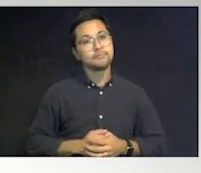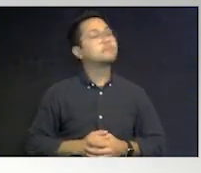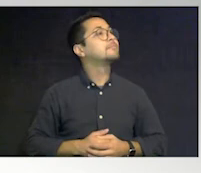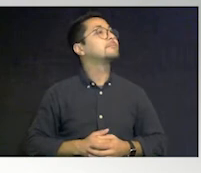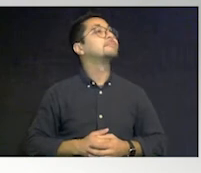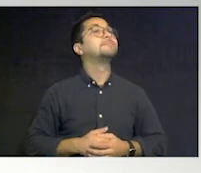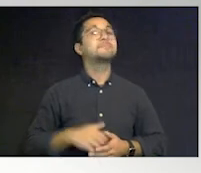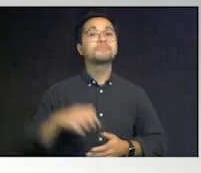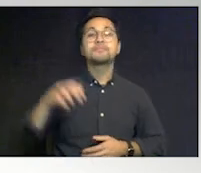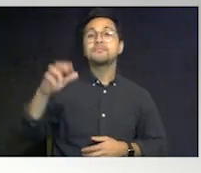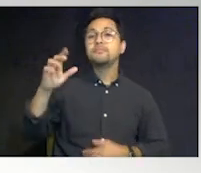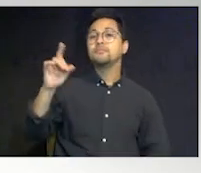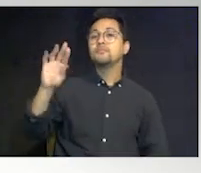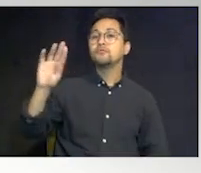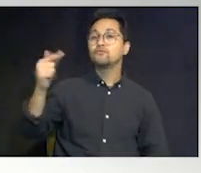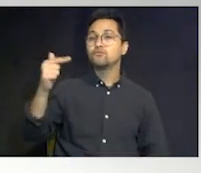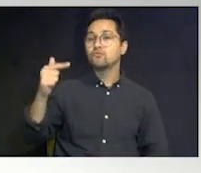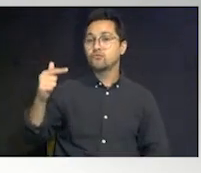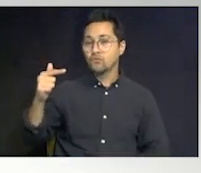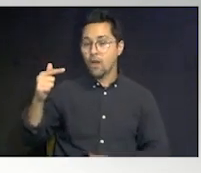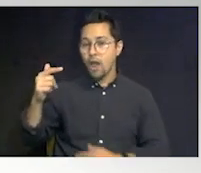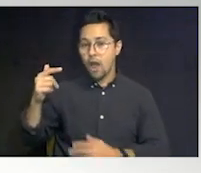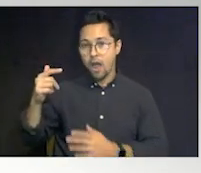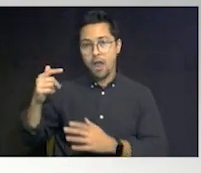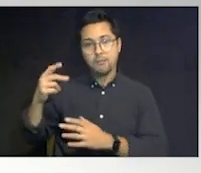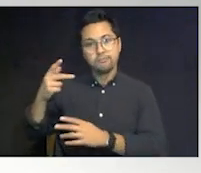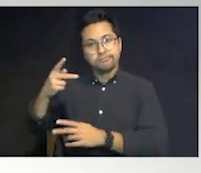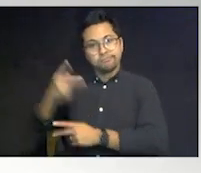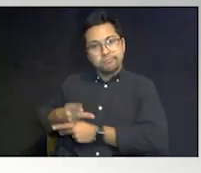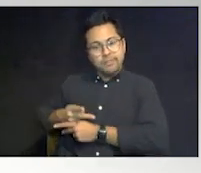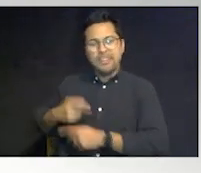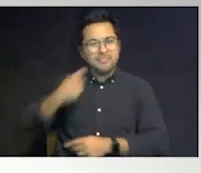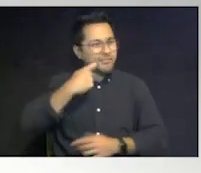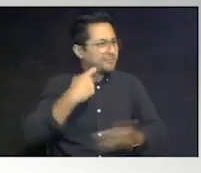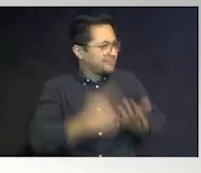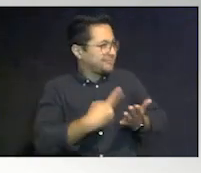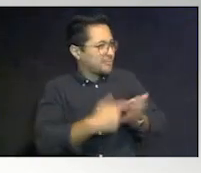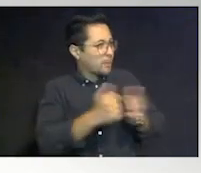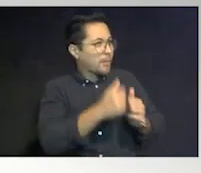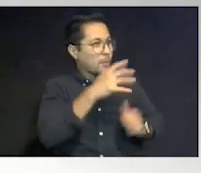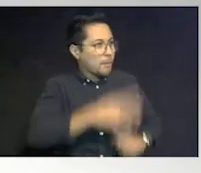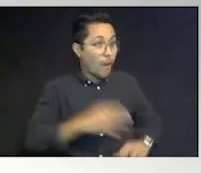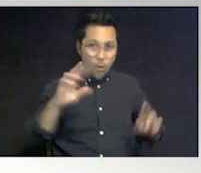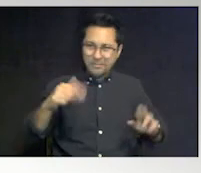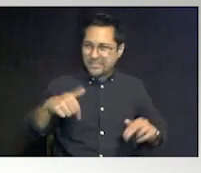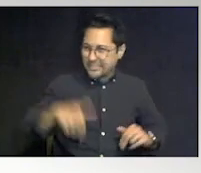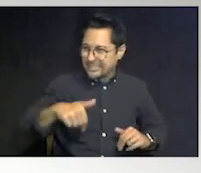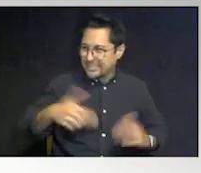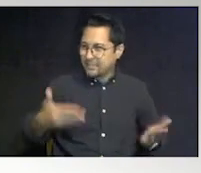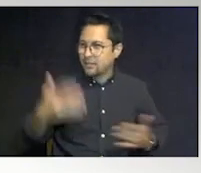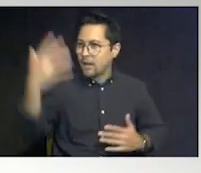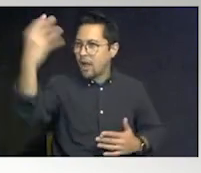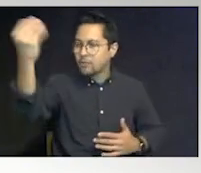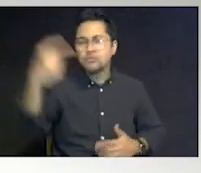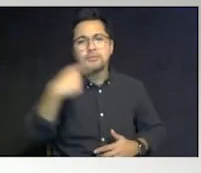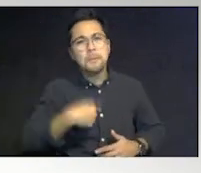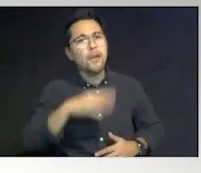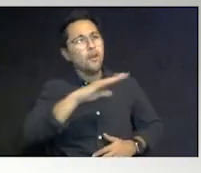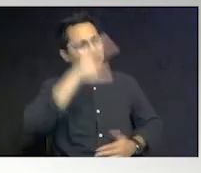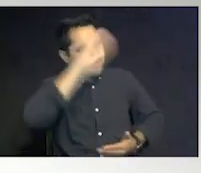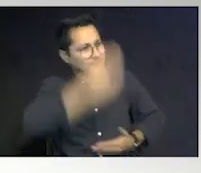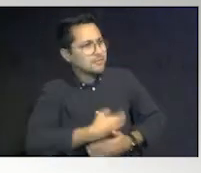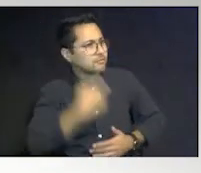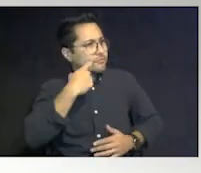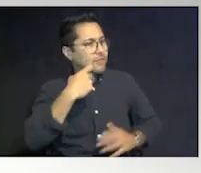Drug possession. As a matter of fact, I just spoke to a lady. I hope she's here. Outside. They was telling me that her son got in